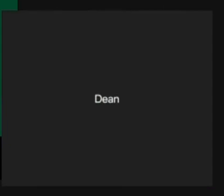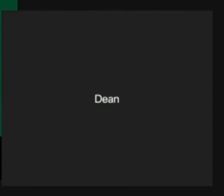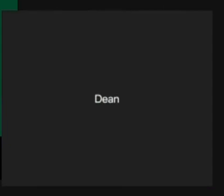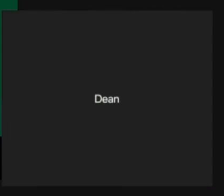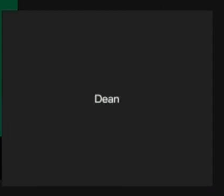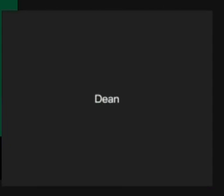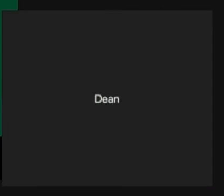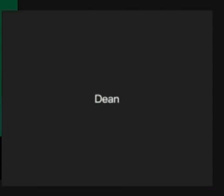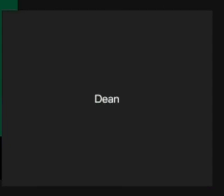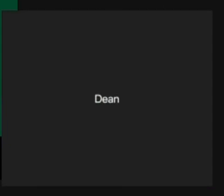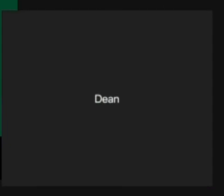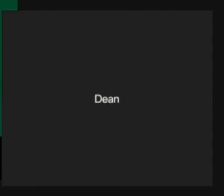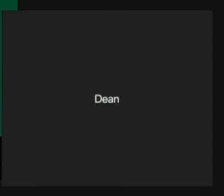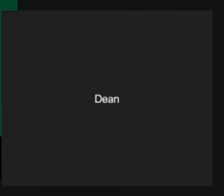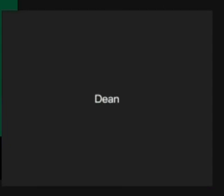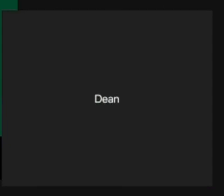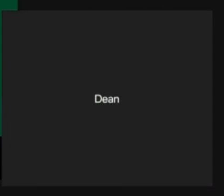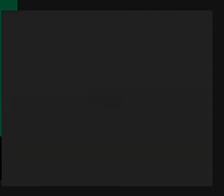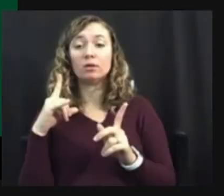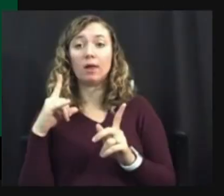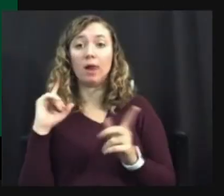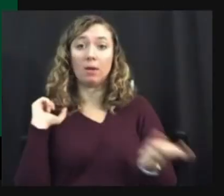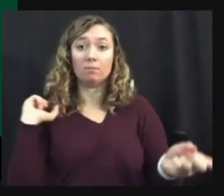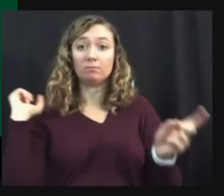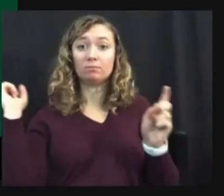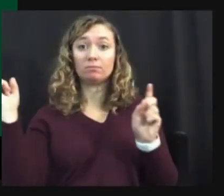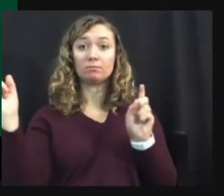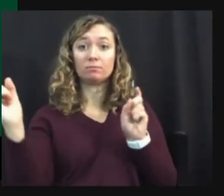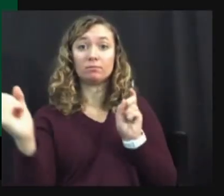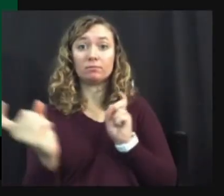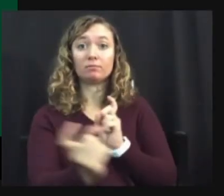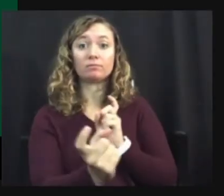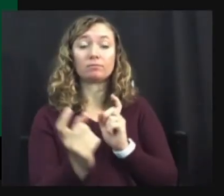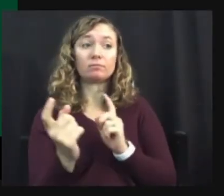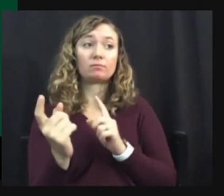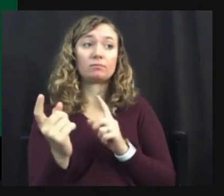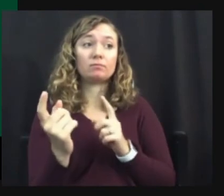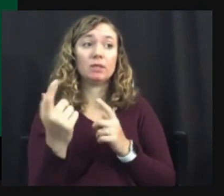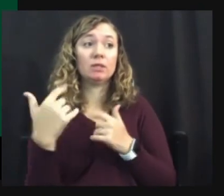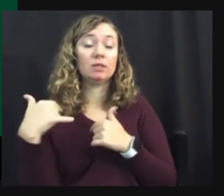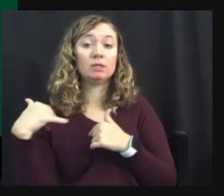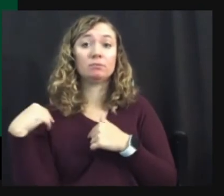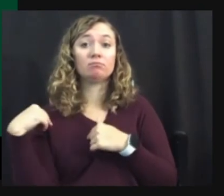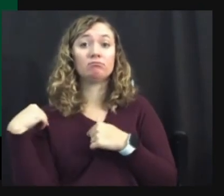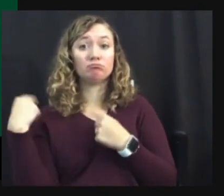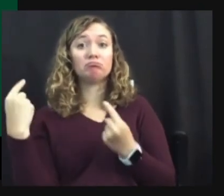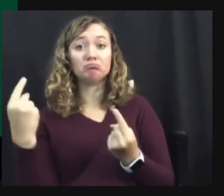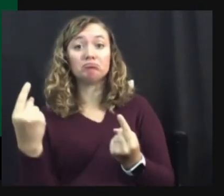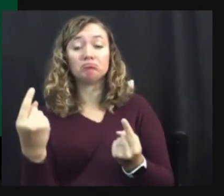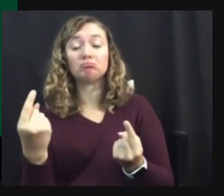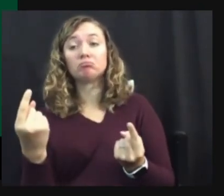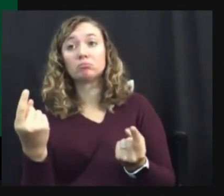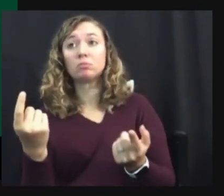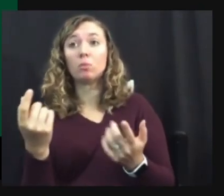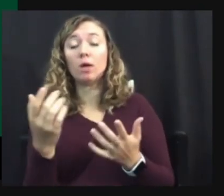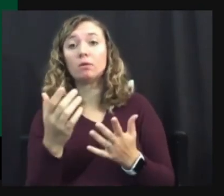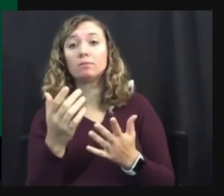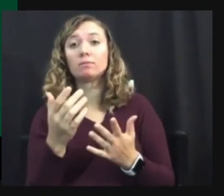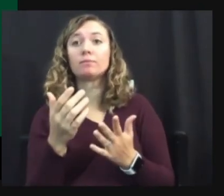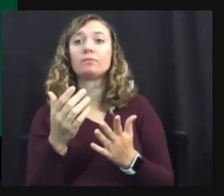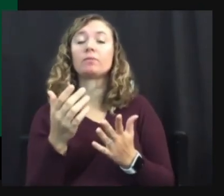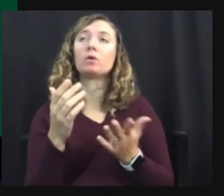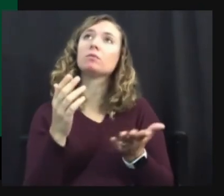over the period of time. Um, let's see, um, let's see, diagnosis